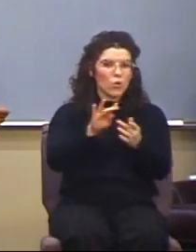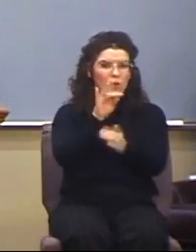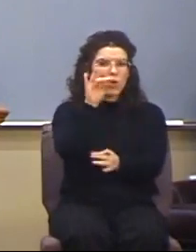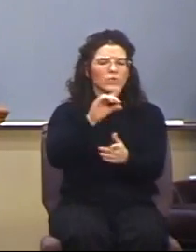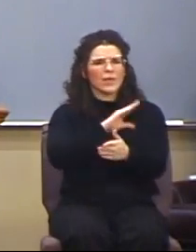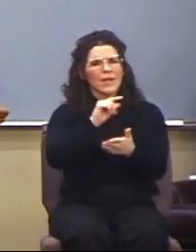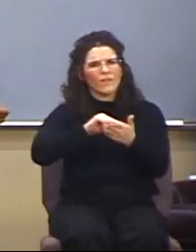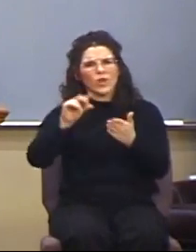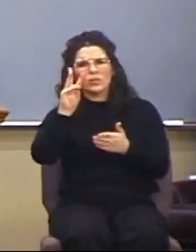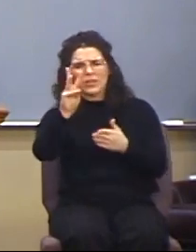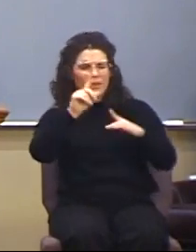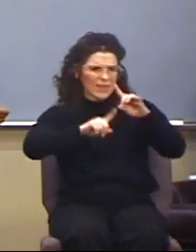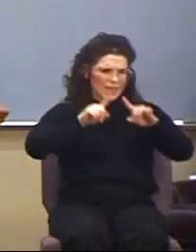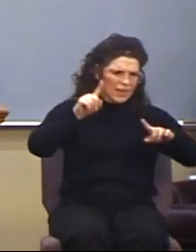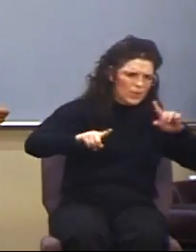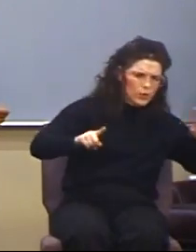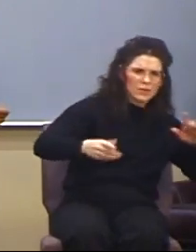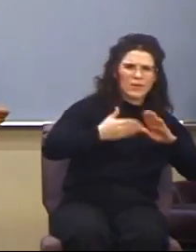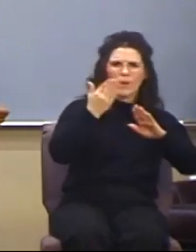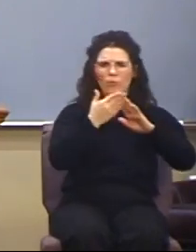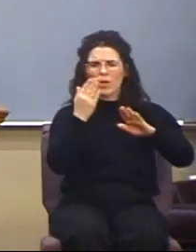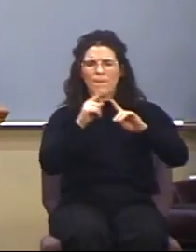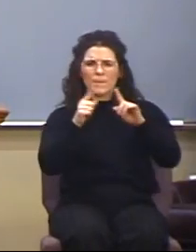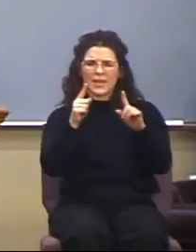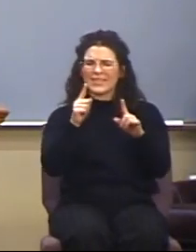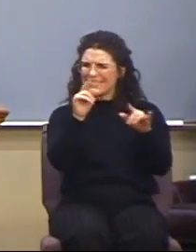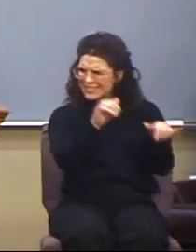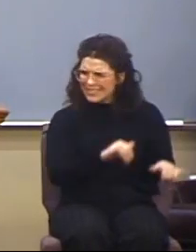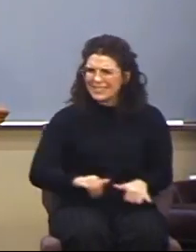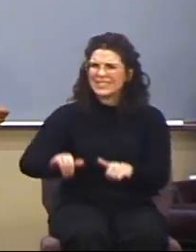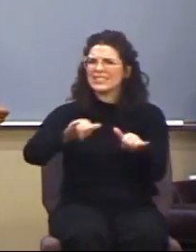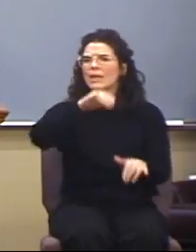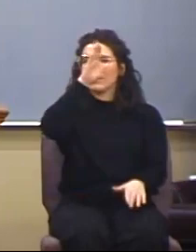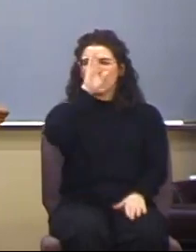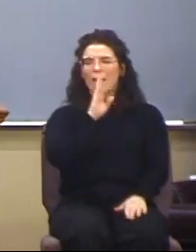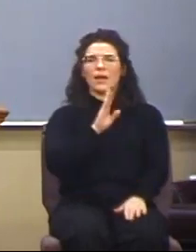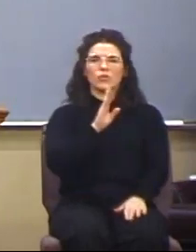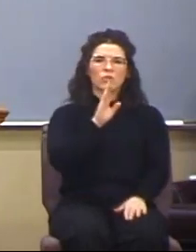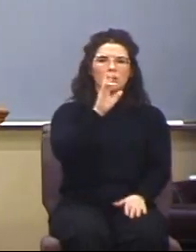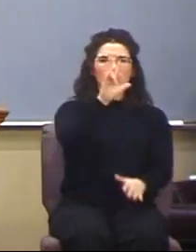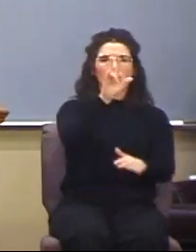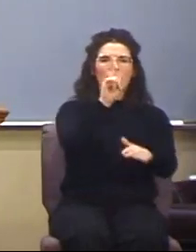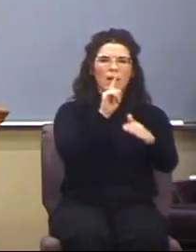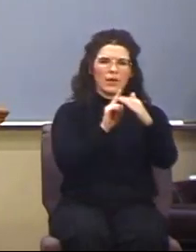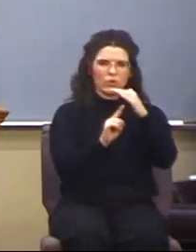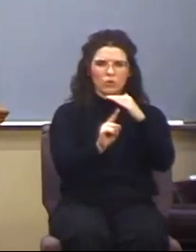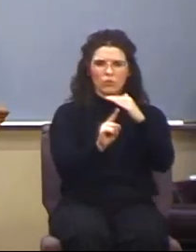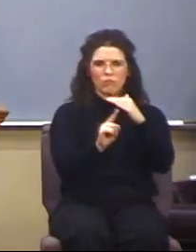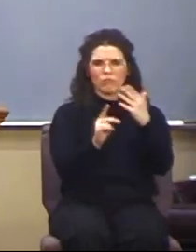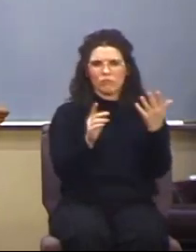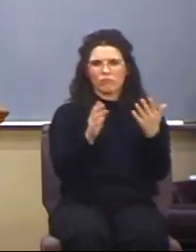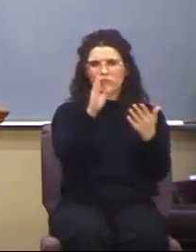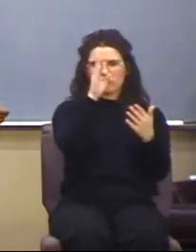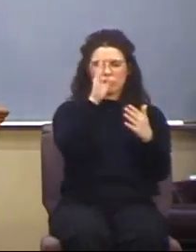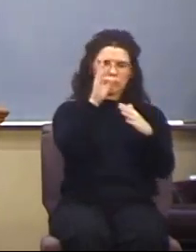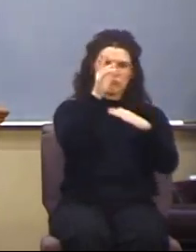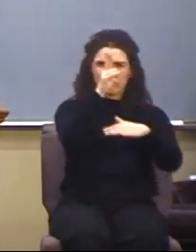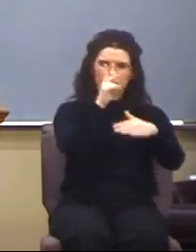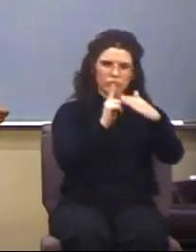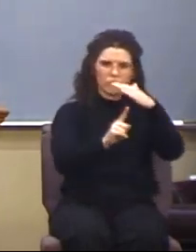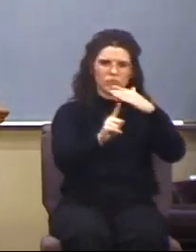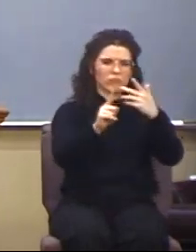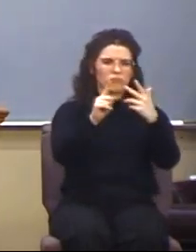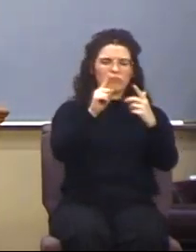6, and there are diversities of operations, but it is the same God. So, you have the triune, the Godhead. You have, of course,